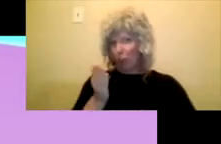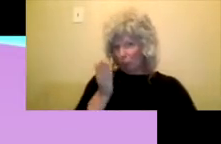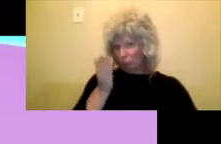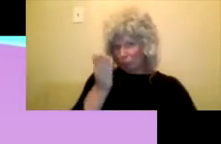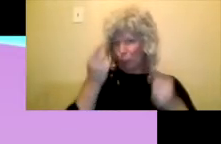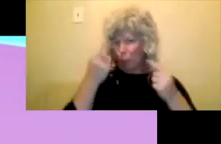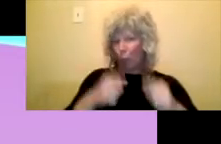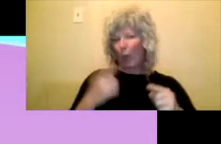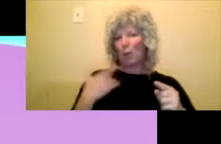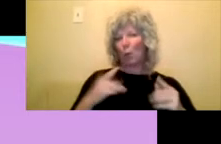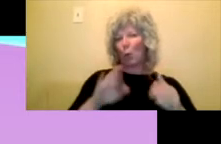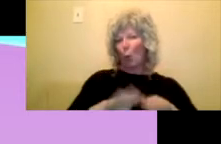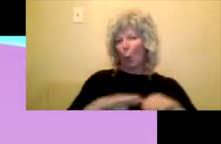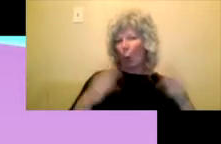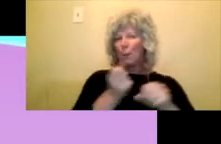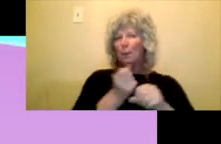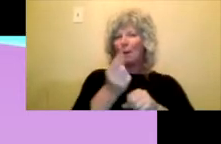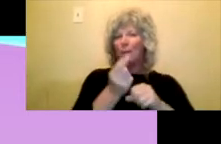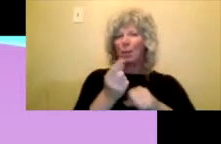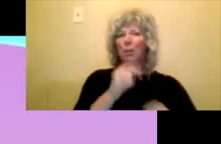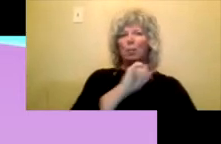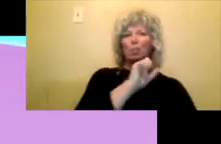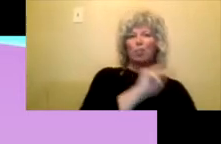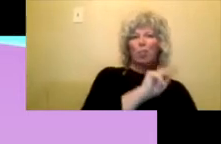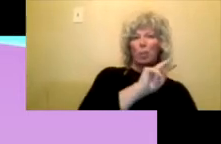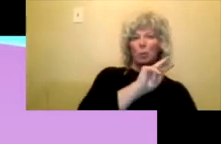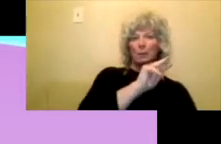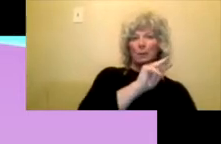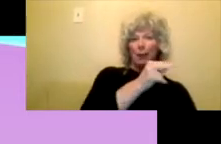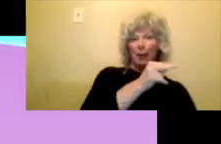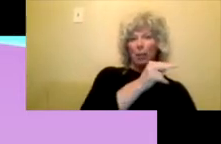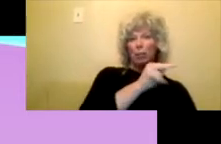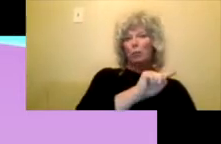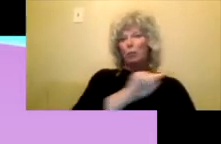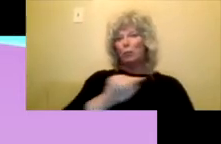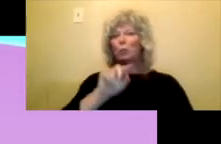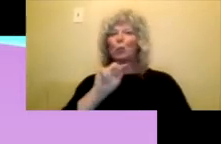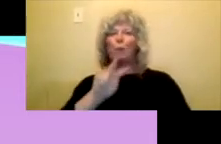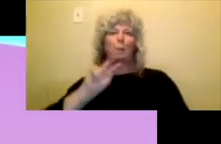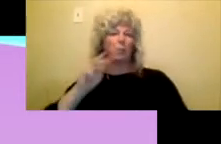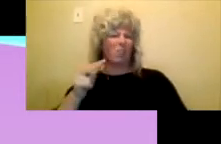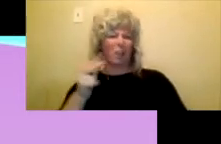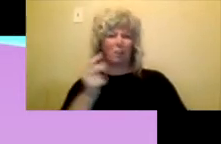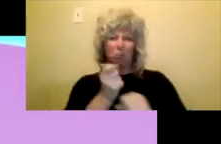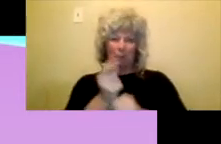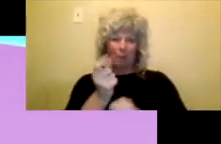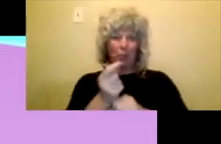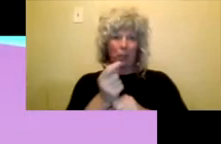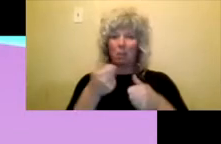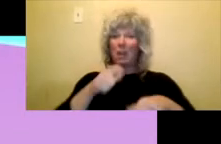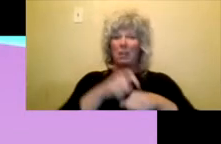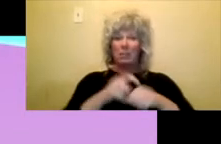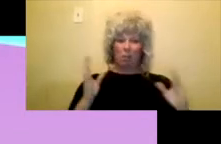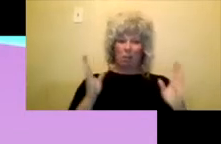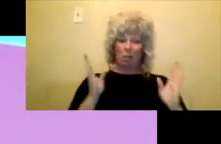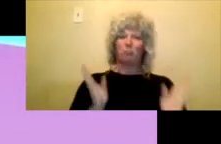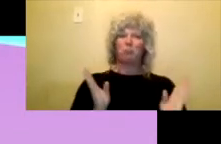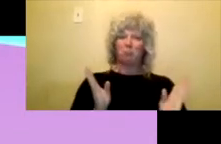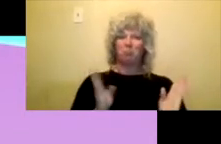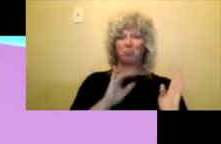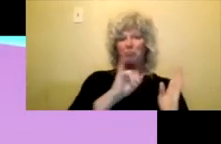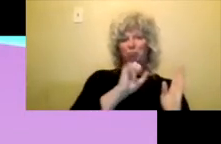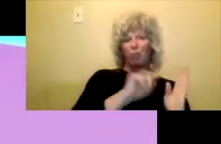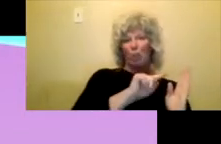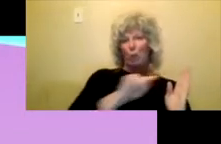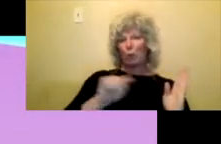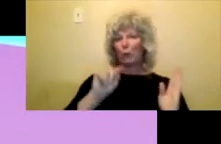November 2nd each year. So you can apply anytime during the year basically with the exception of